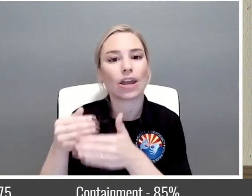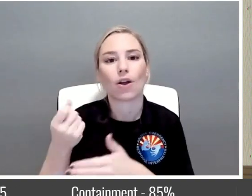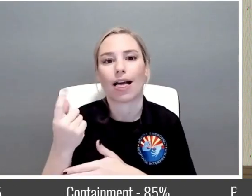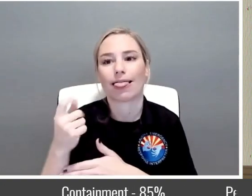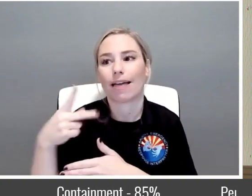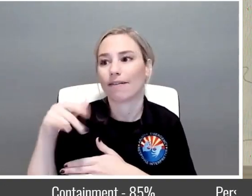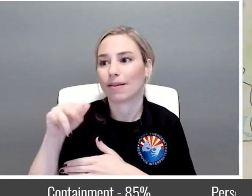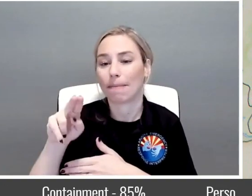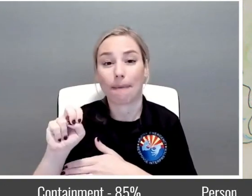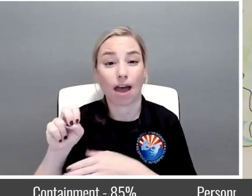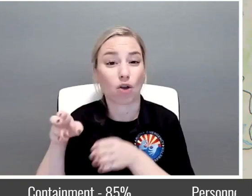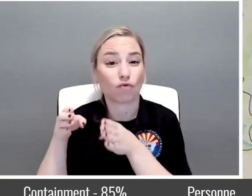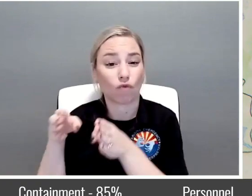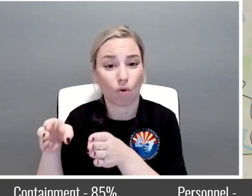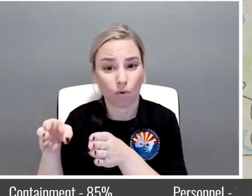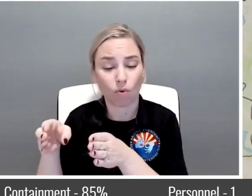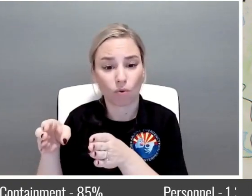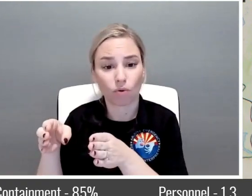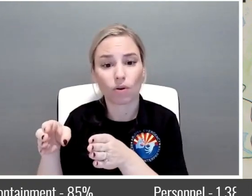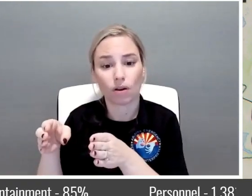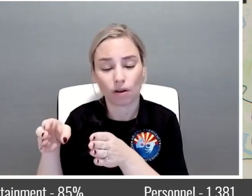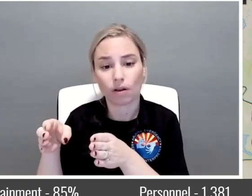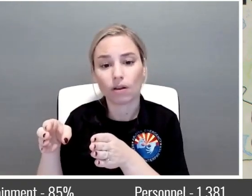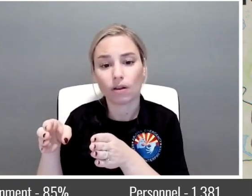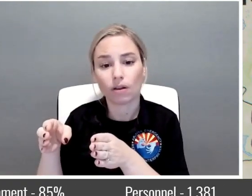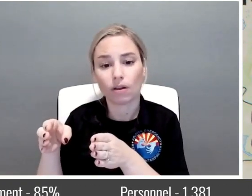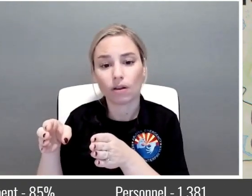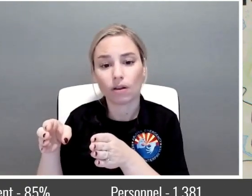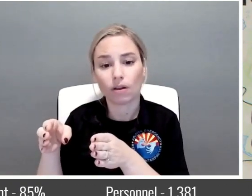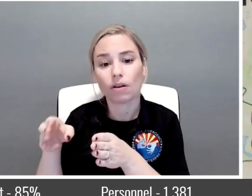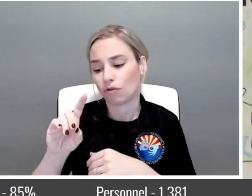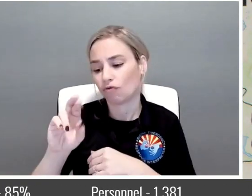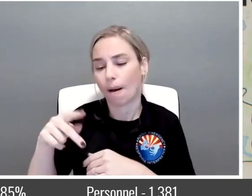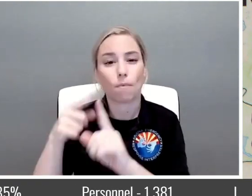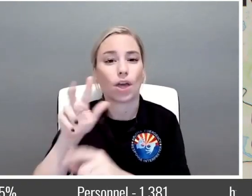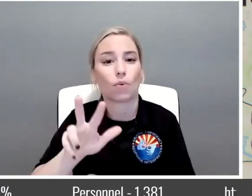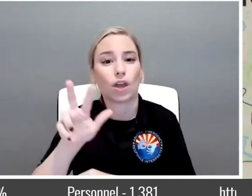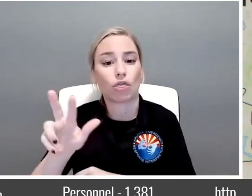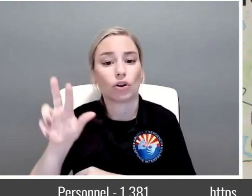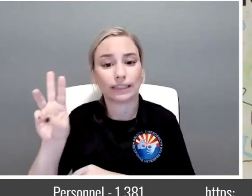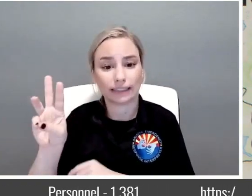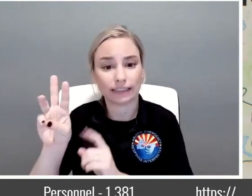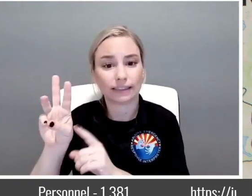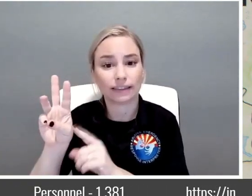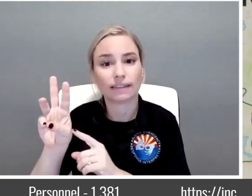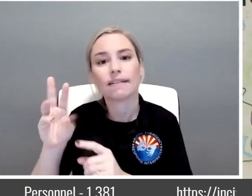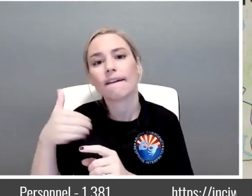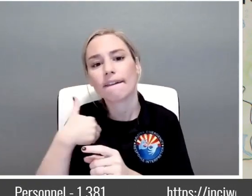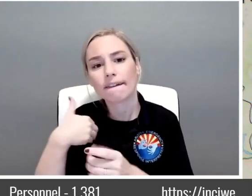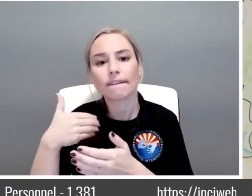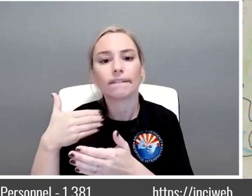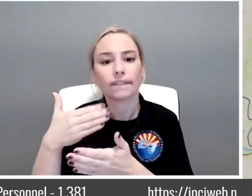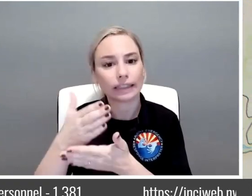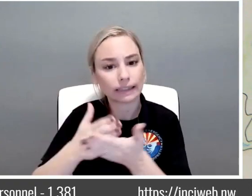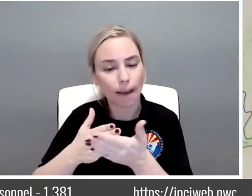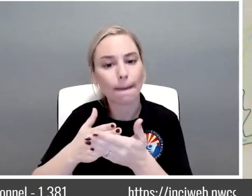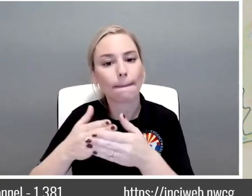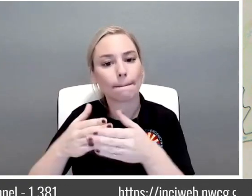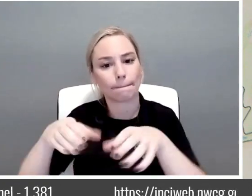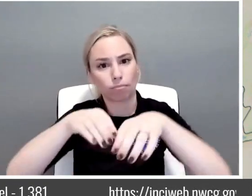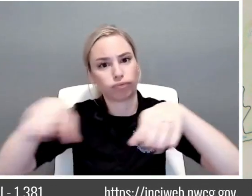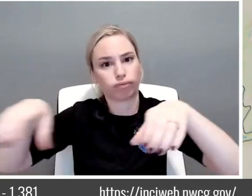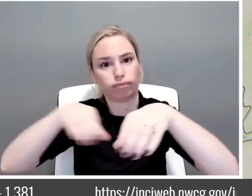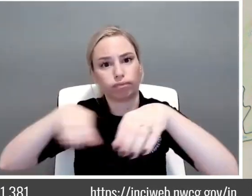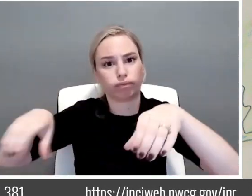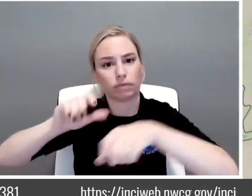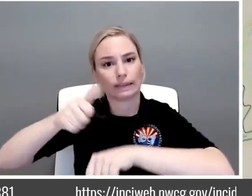what we would call drop point 336 is we have some lines that were put on in originally that they're out